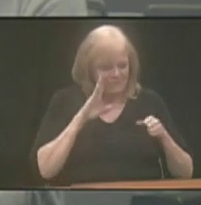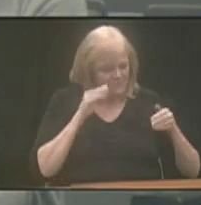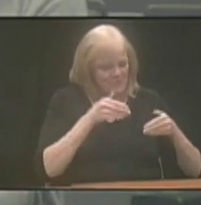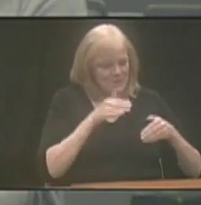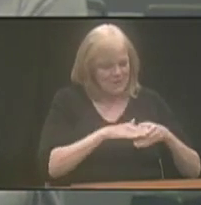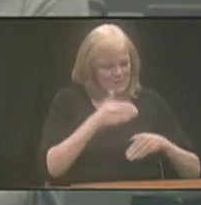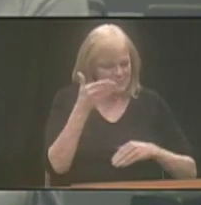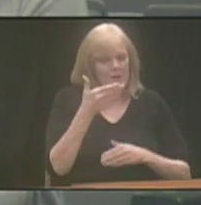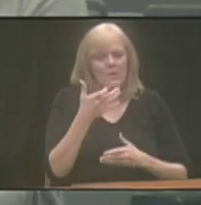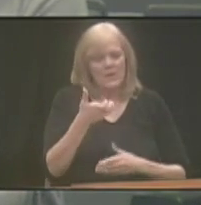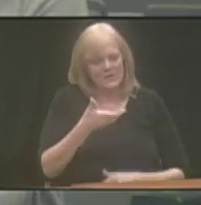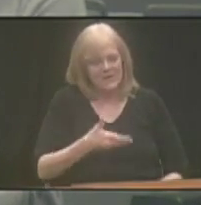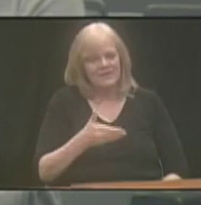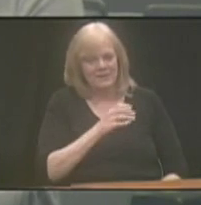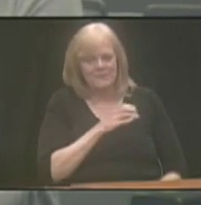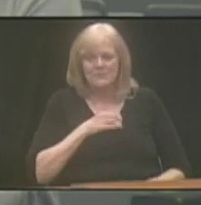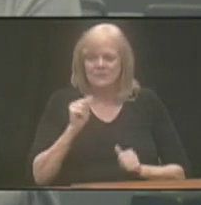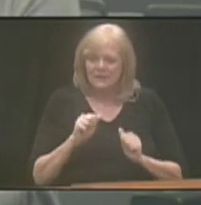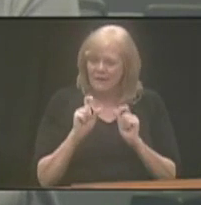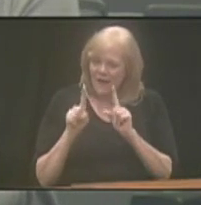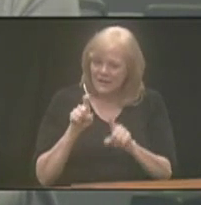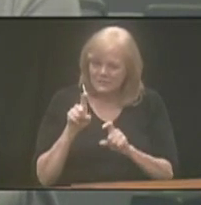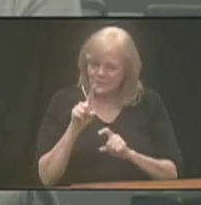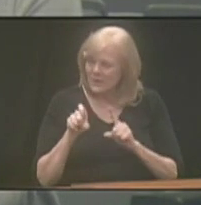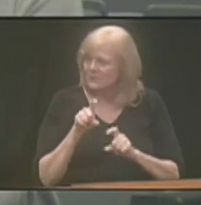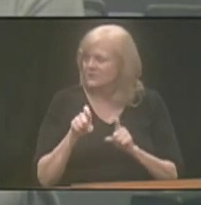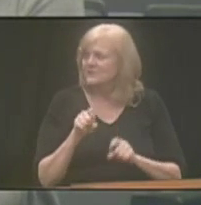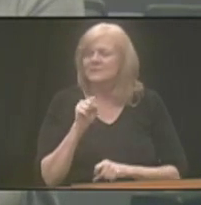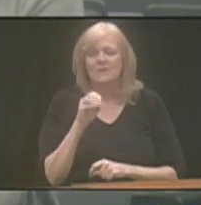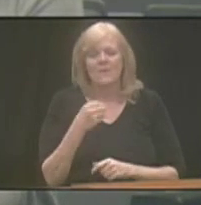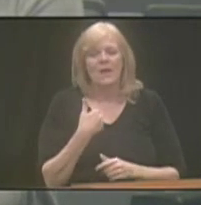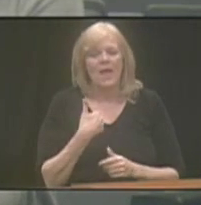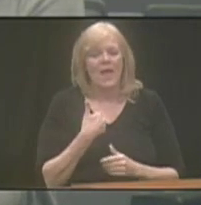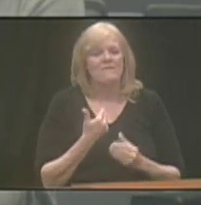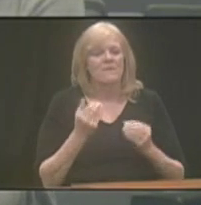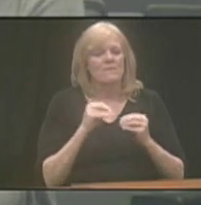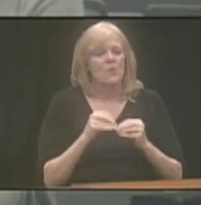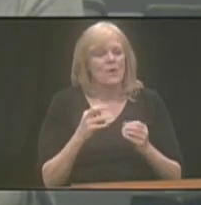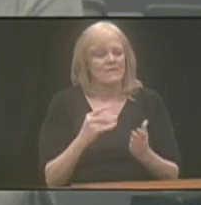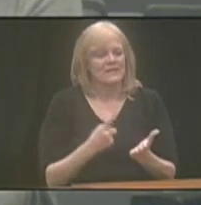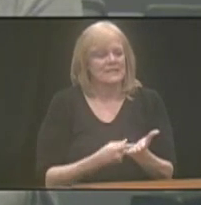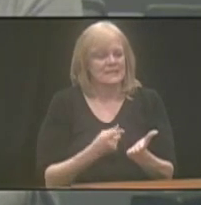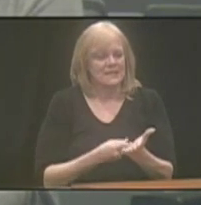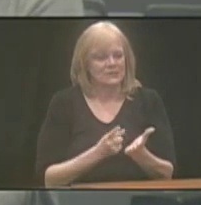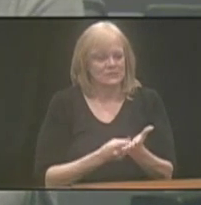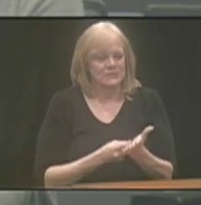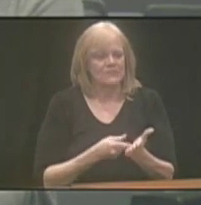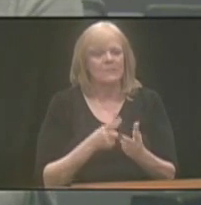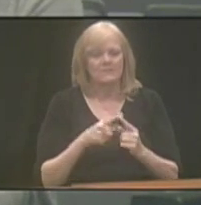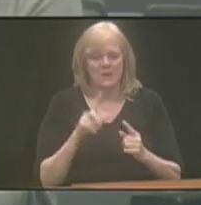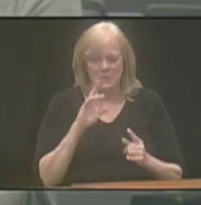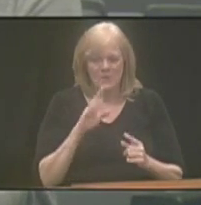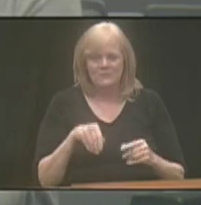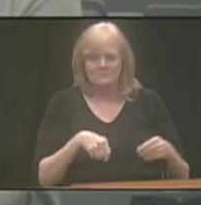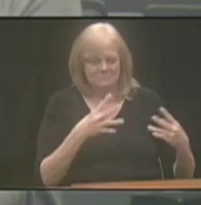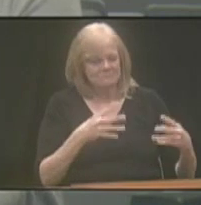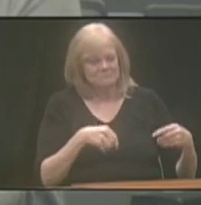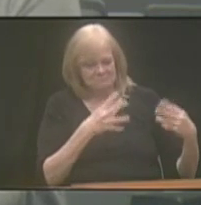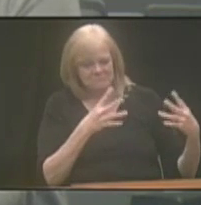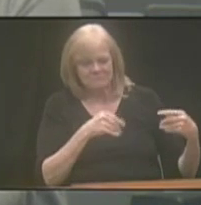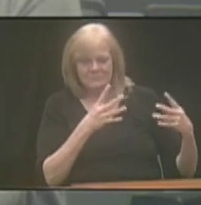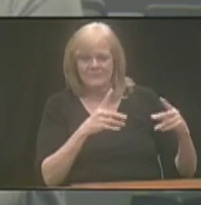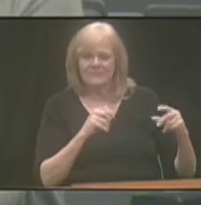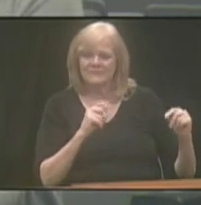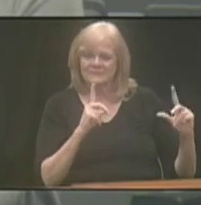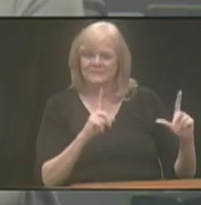on the presentation. I want to invite the Commission to be able to ask questions, so have more of a discussion. But we'll slip through the slides so that way you can see